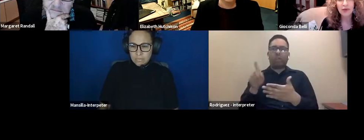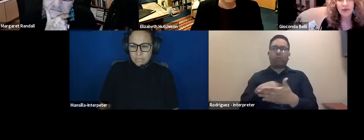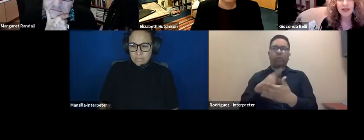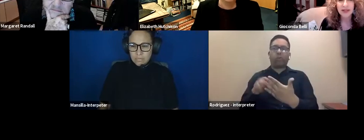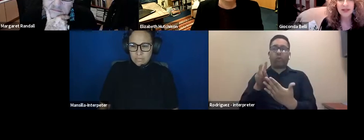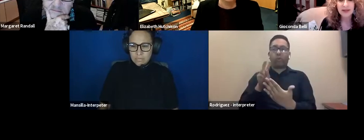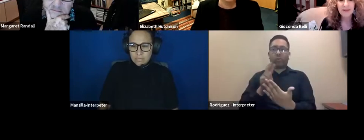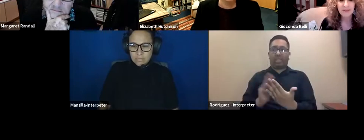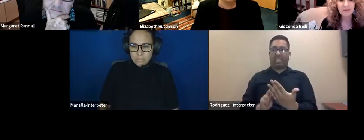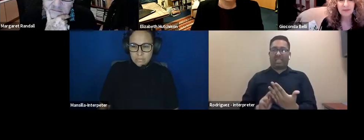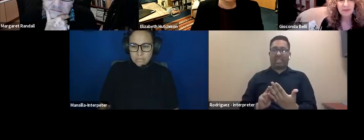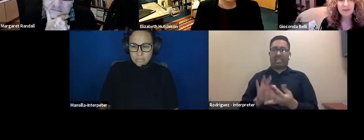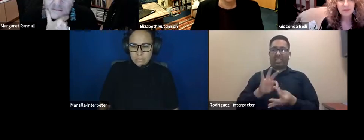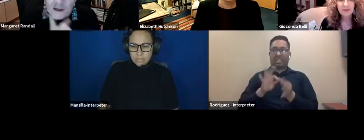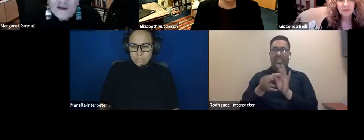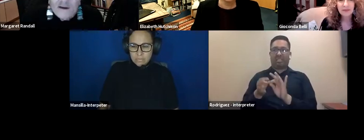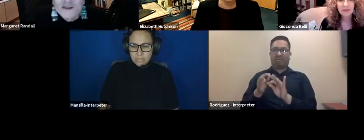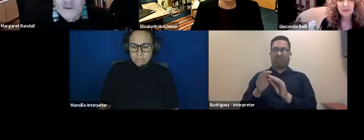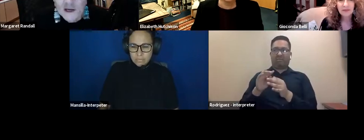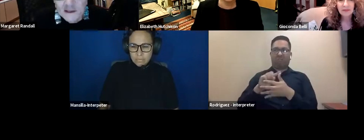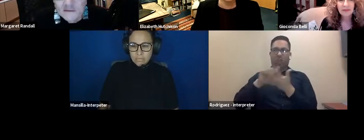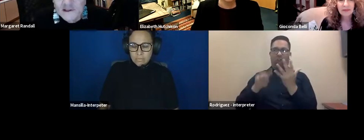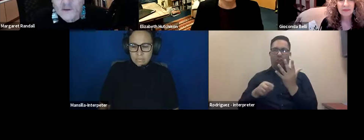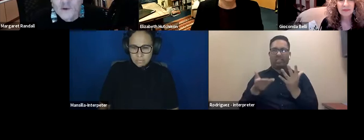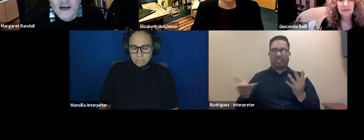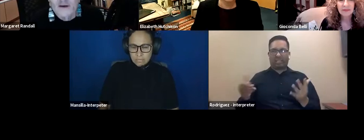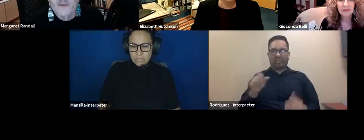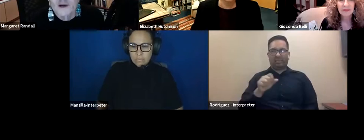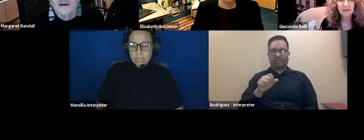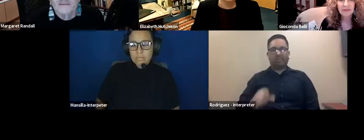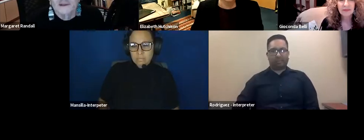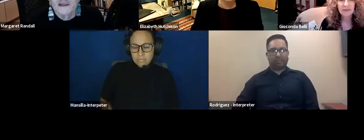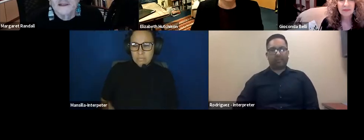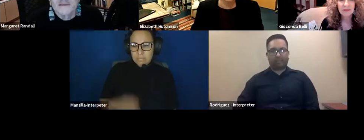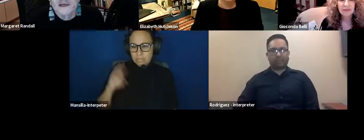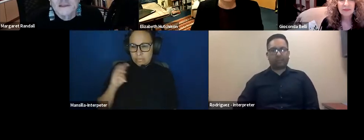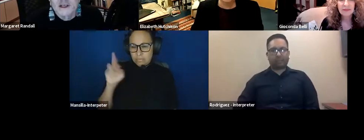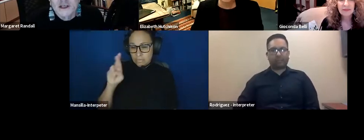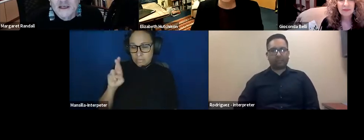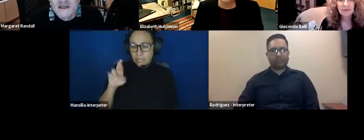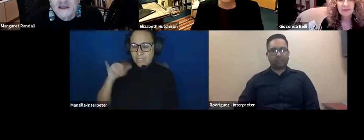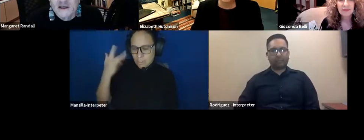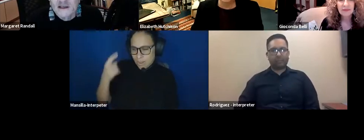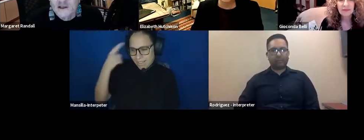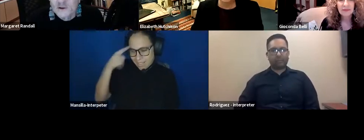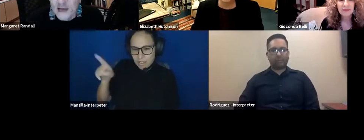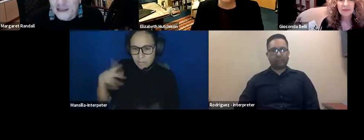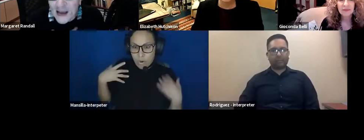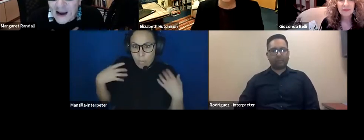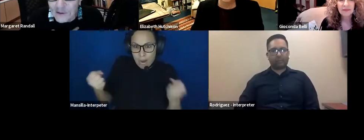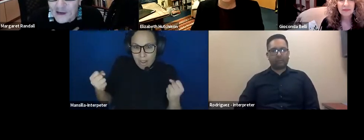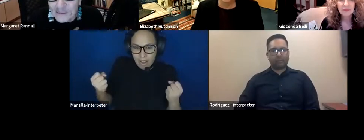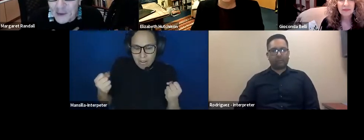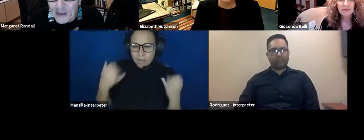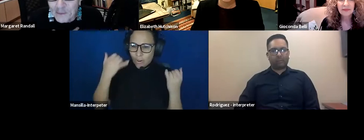all those things. Yeah. That's why I think it was so brave, uh, because I mean, it's much easier to do that